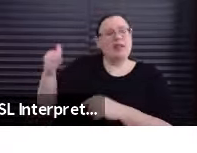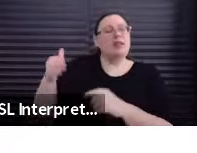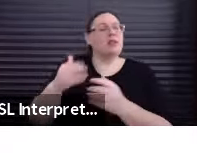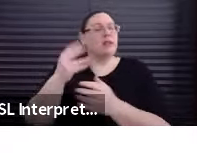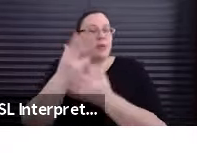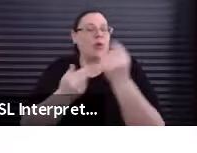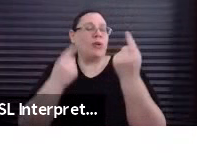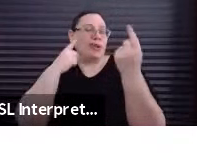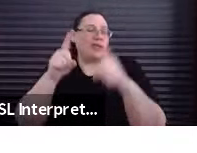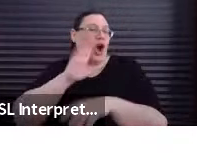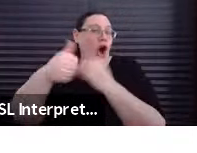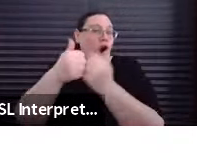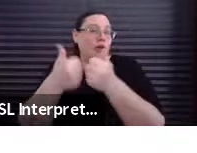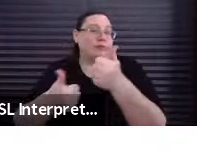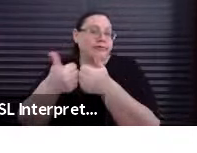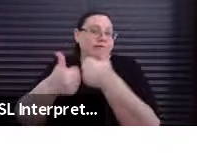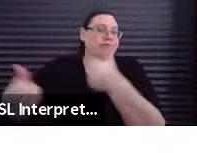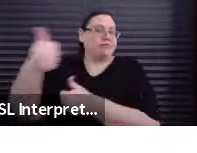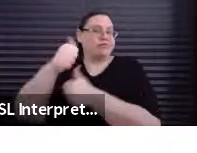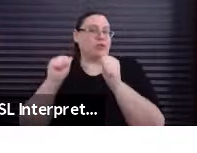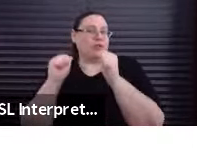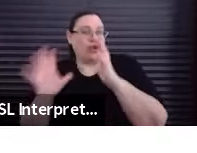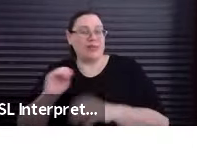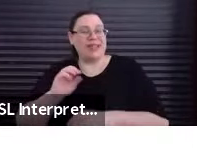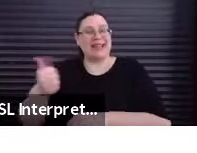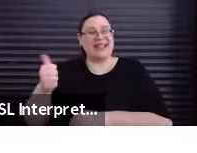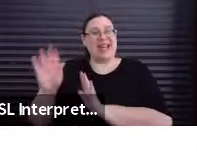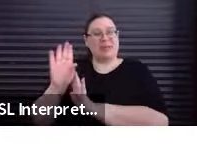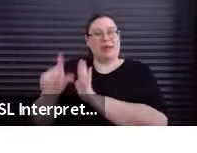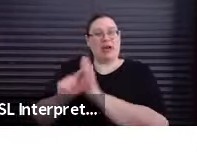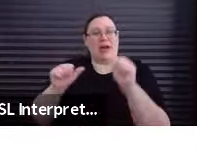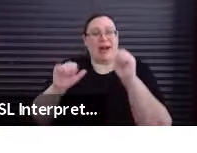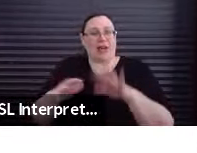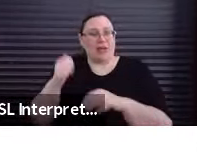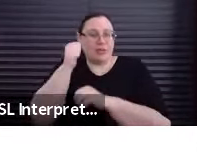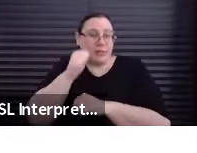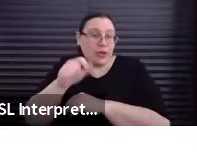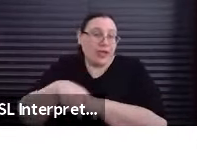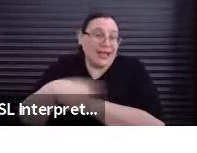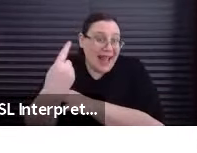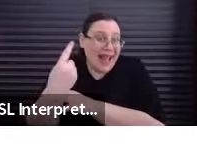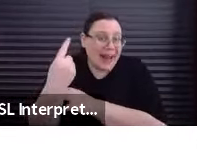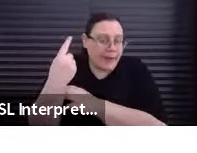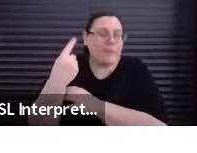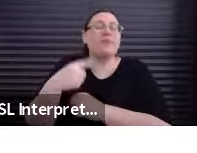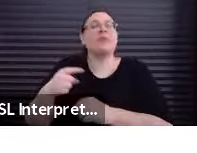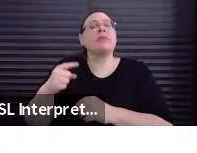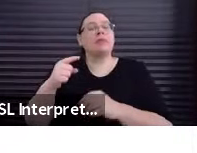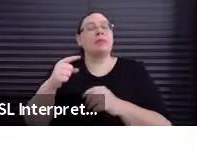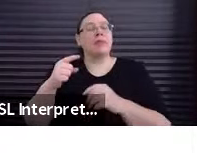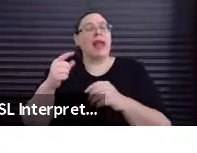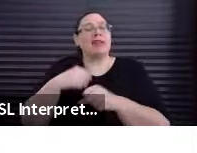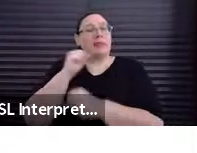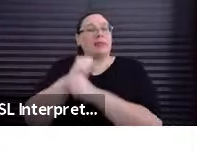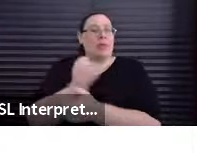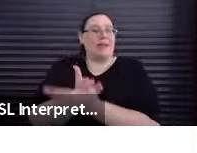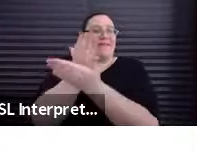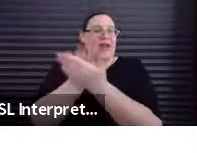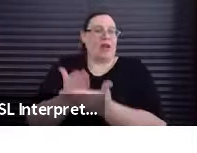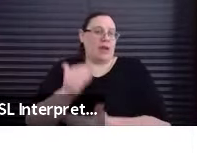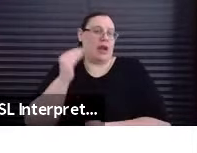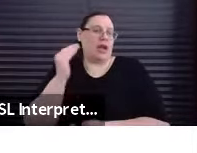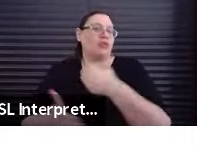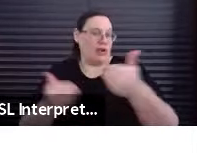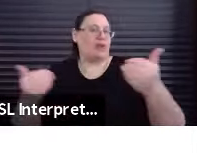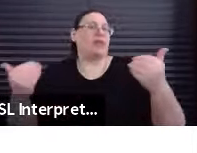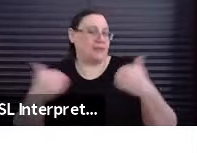principal performers and 10 background actors per day when you're working in background zones. And again, it has an employment verification process that